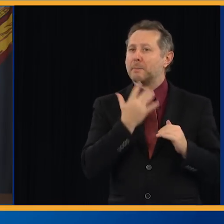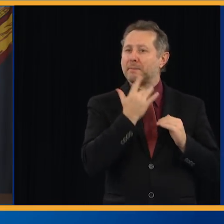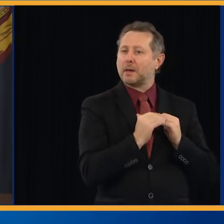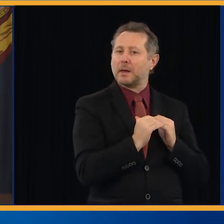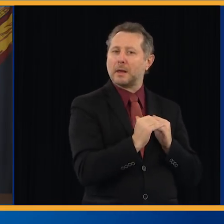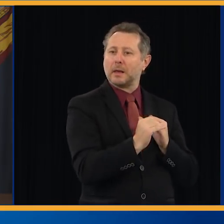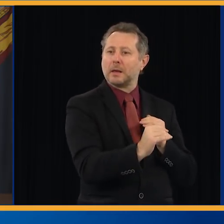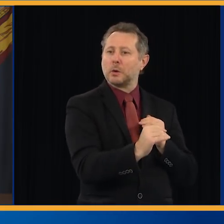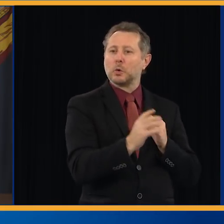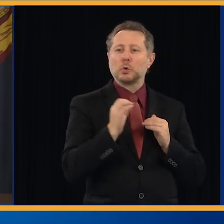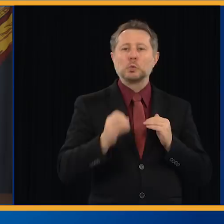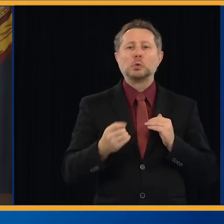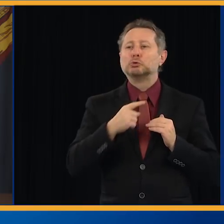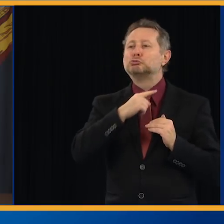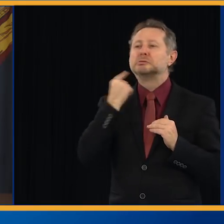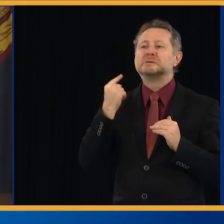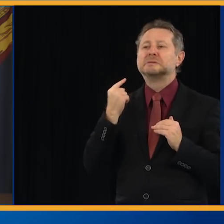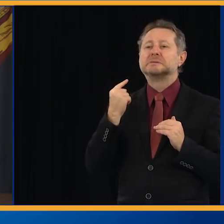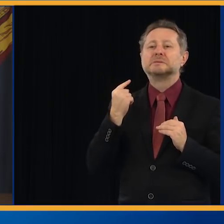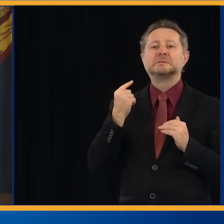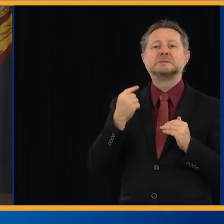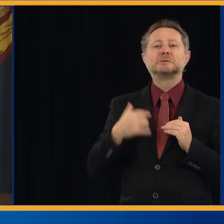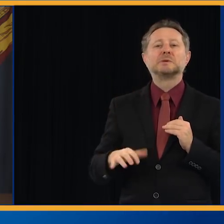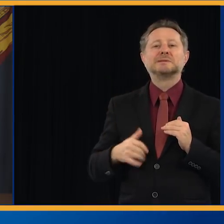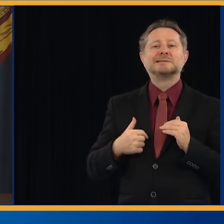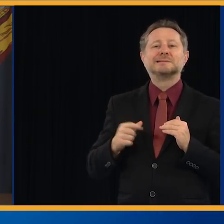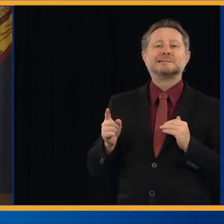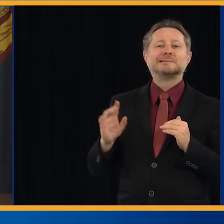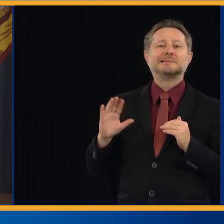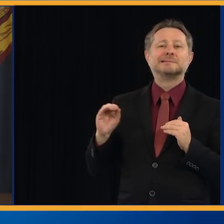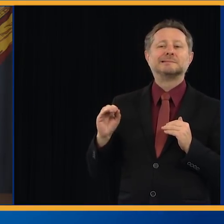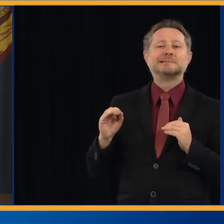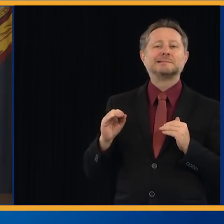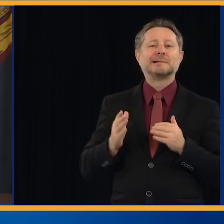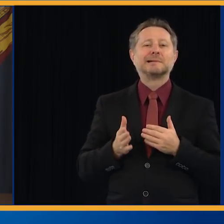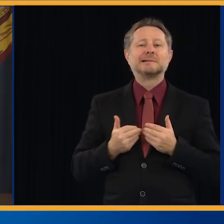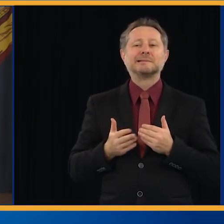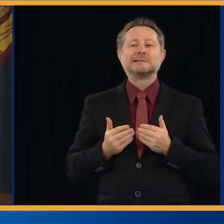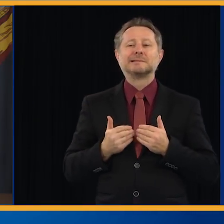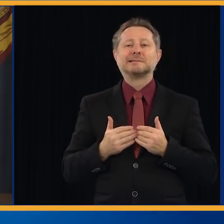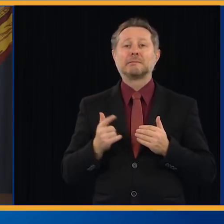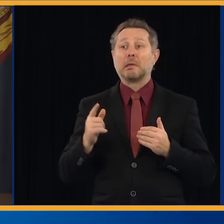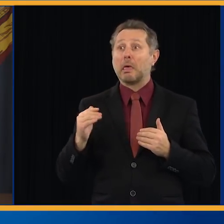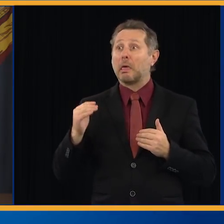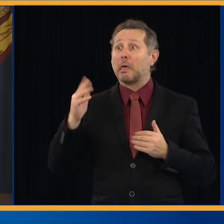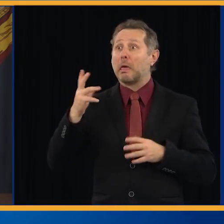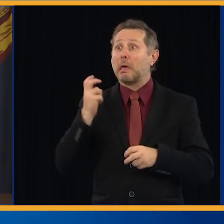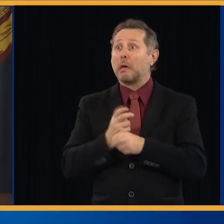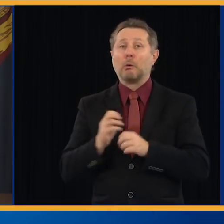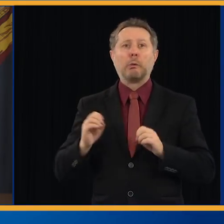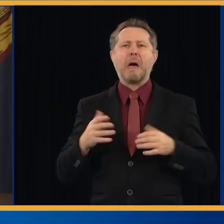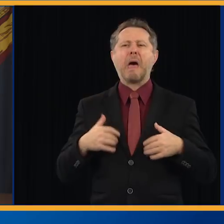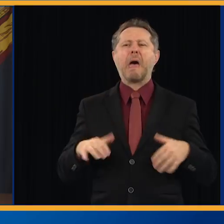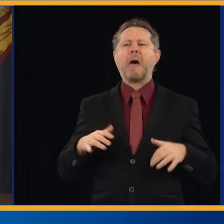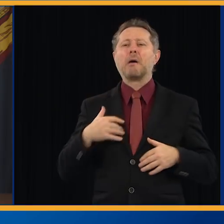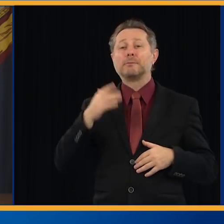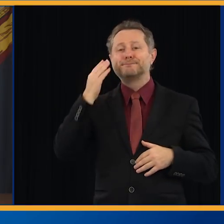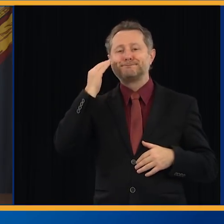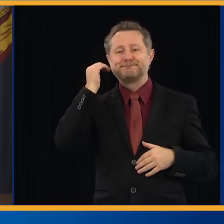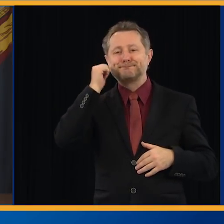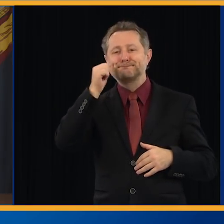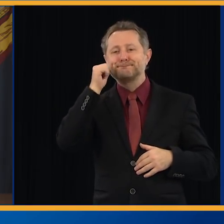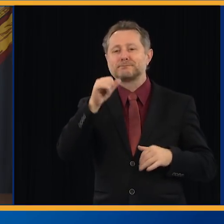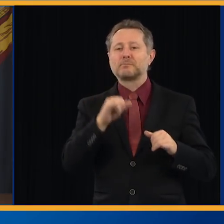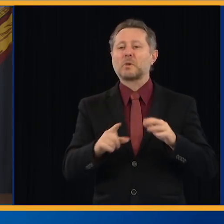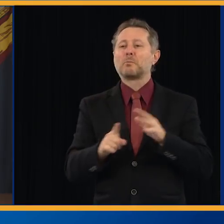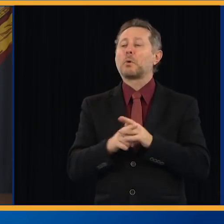be, not to try to raise the bar because maybe you can't do it. Maybe there will be problems. So it's easier